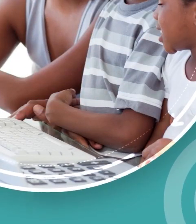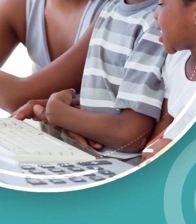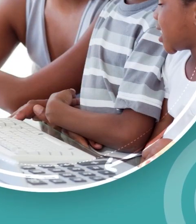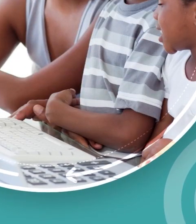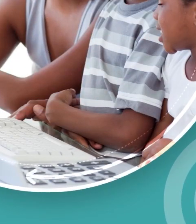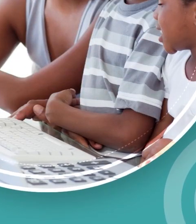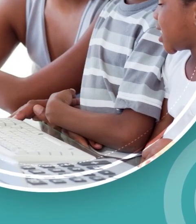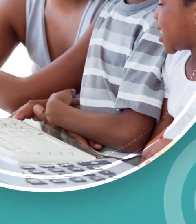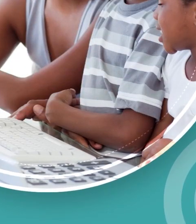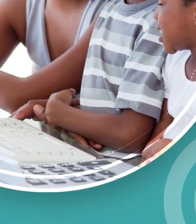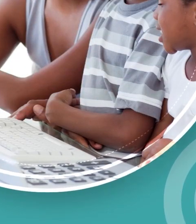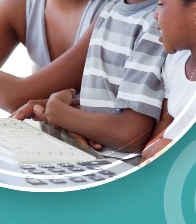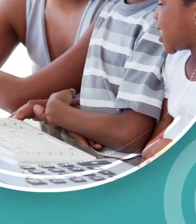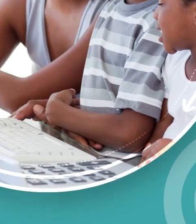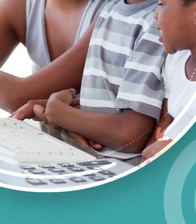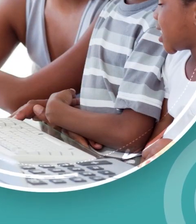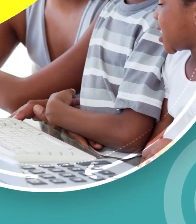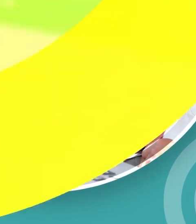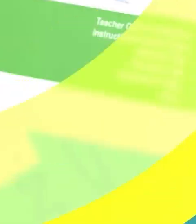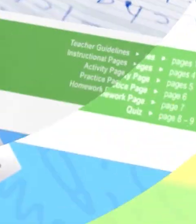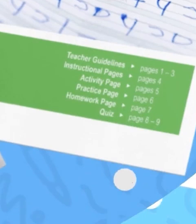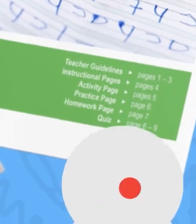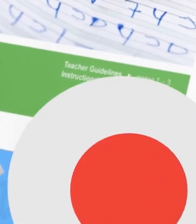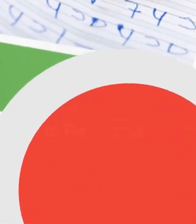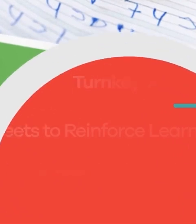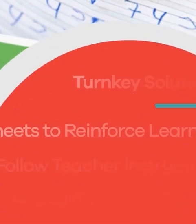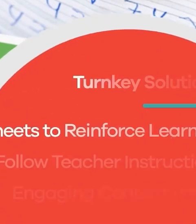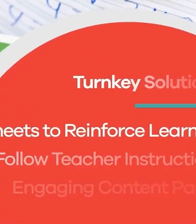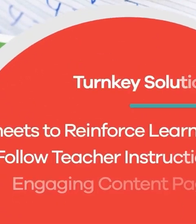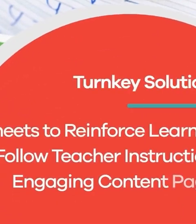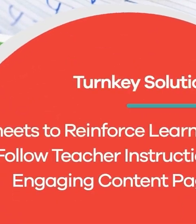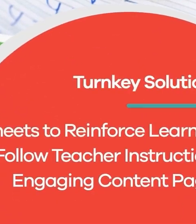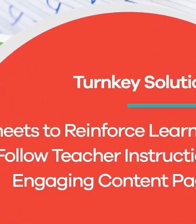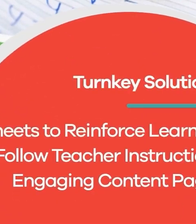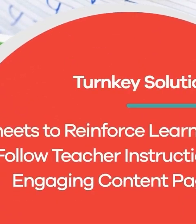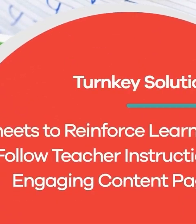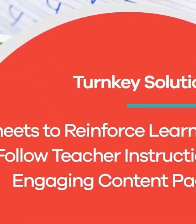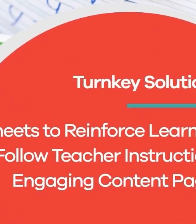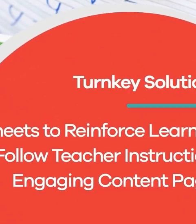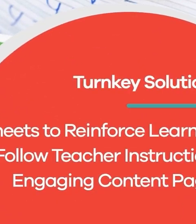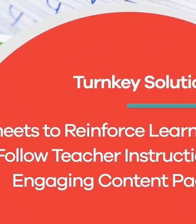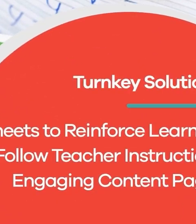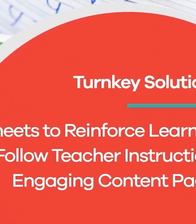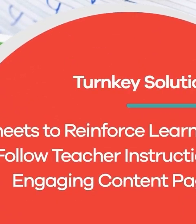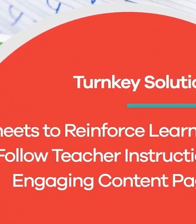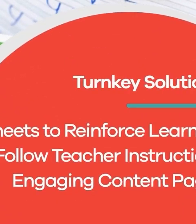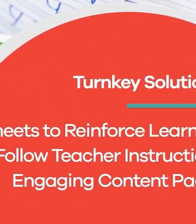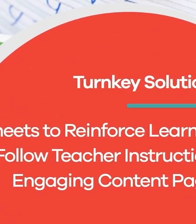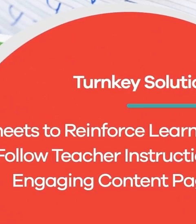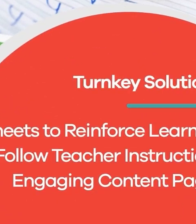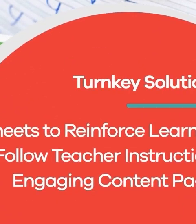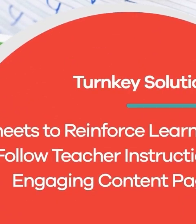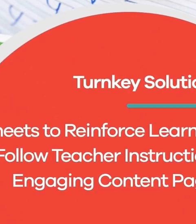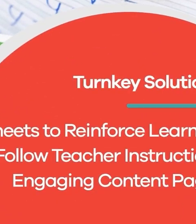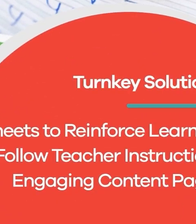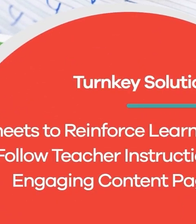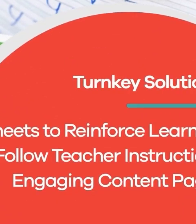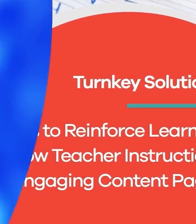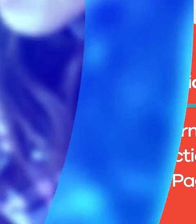for thousands of free resources and turnkey solutions for teachers and homeschoolers. next from Schoolers.